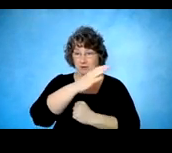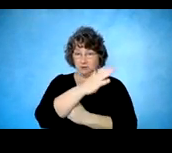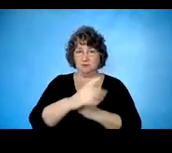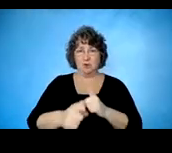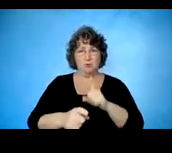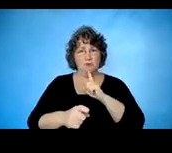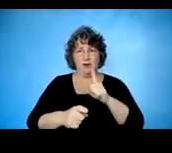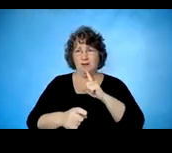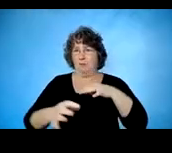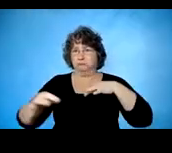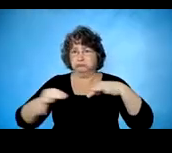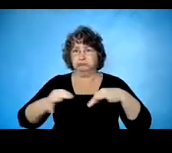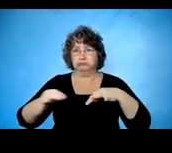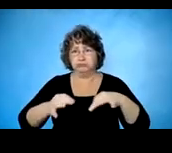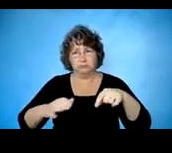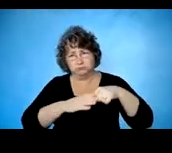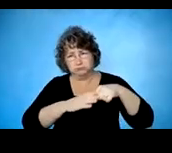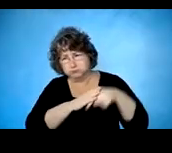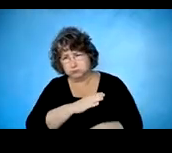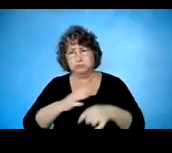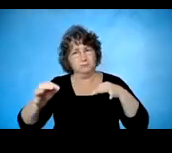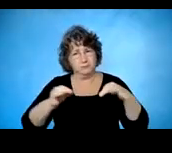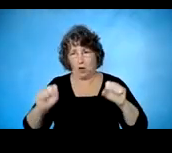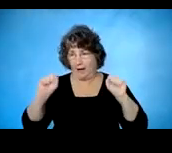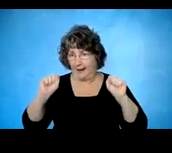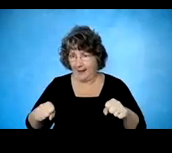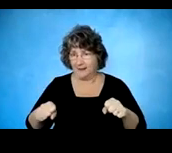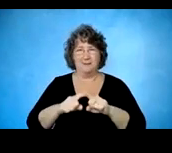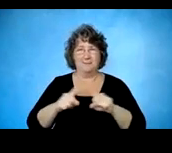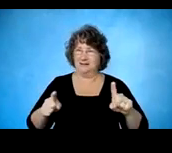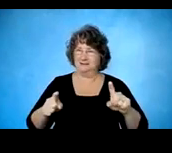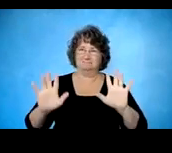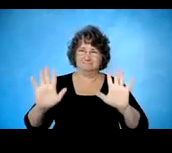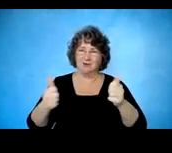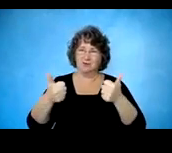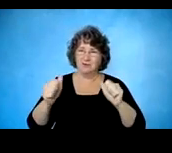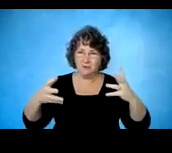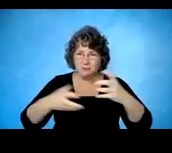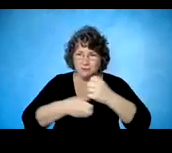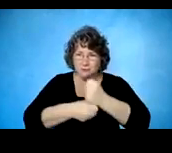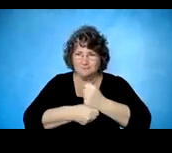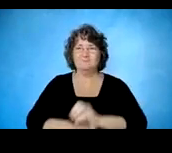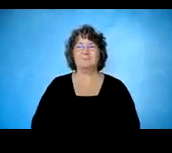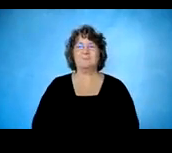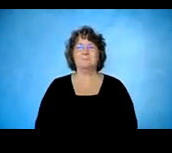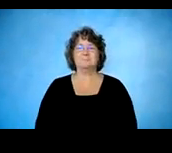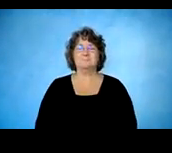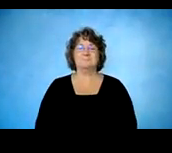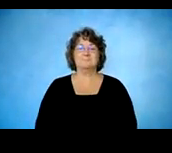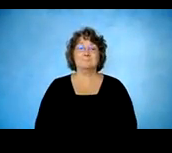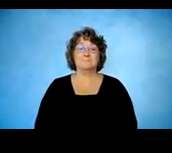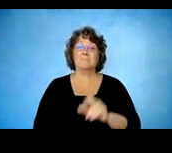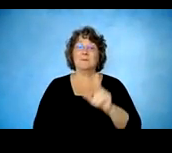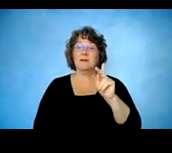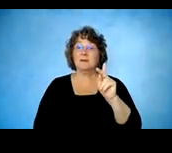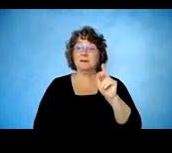But I know that I don't want to see a frown on John's face. So I'll say it very quickly. Kessler Foundation owned Kessler Institute